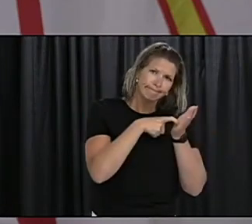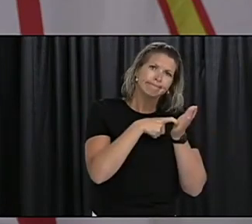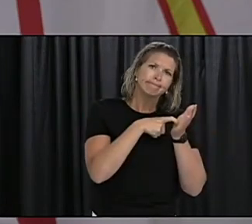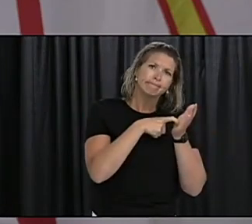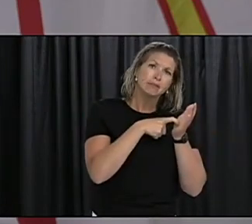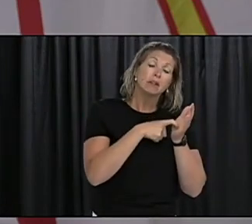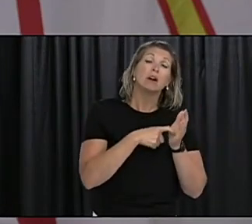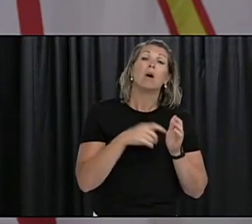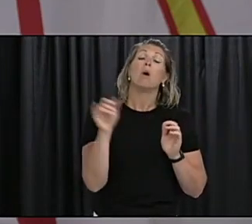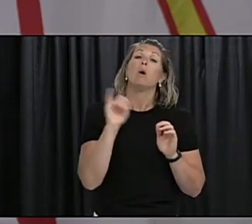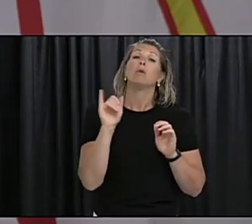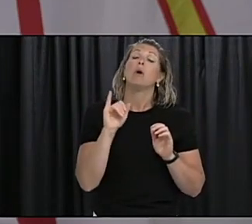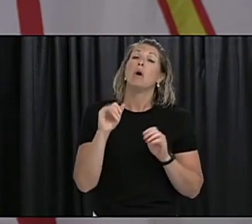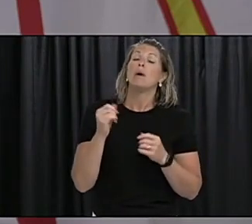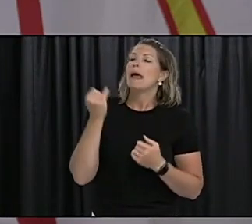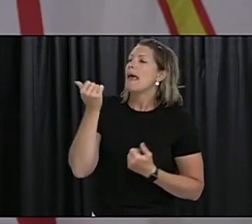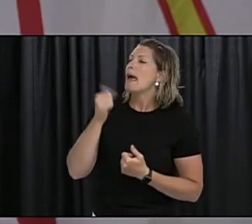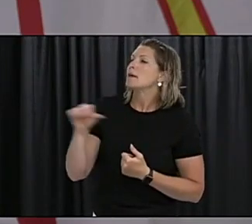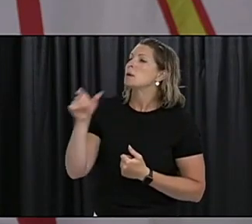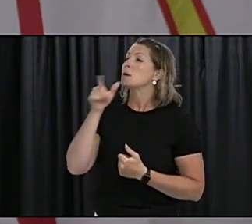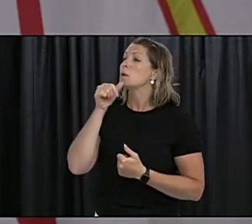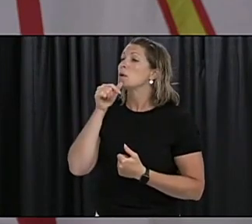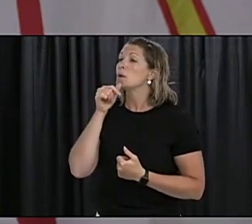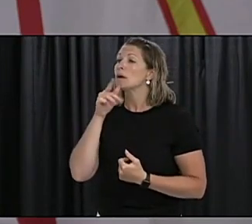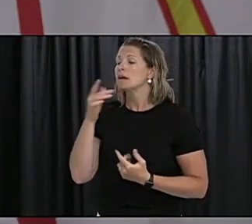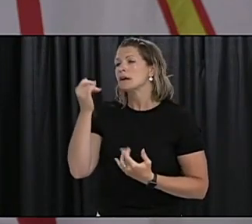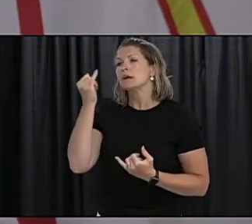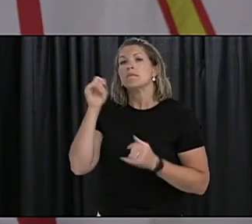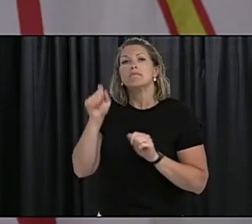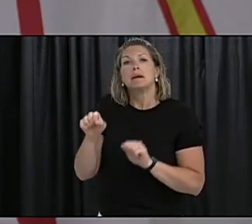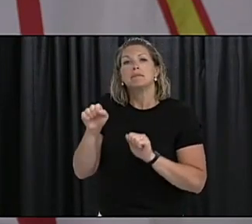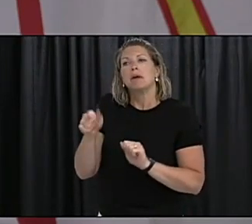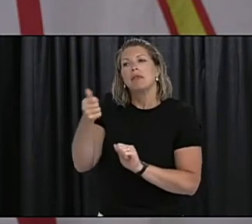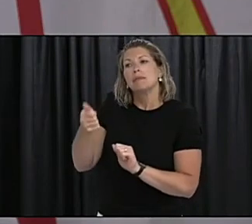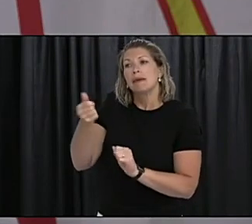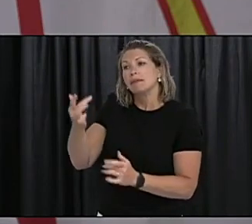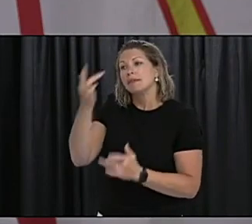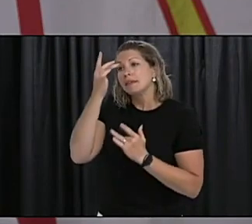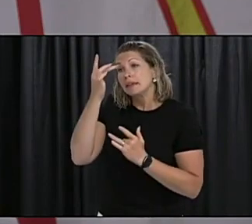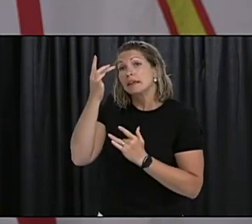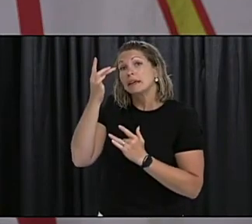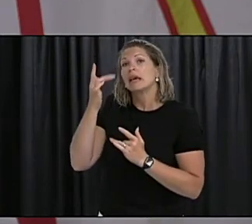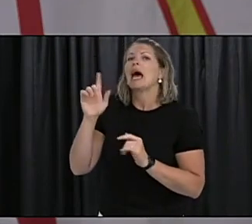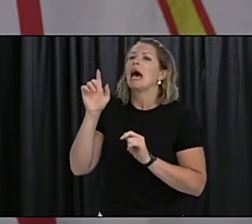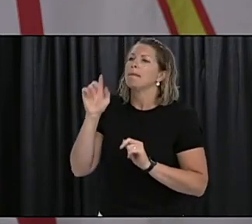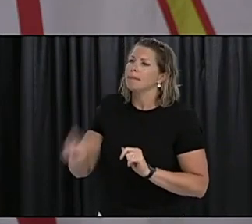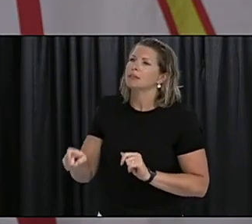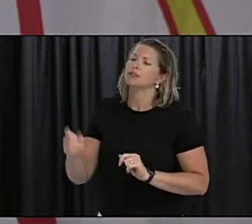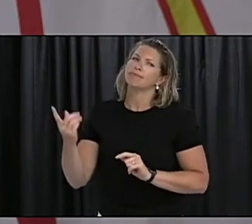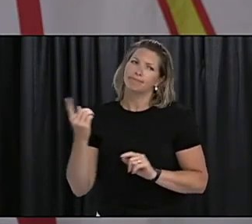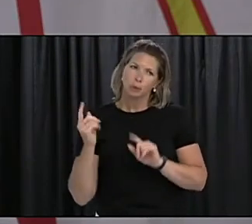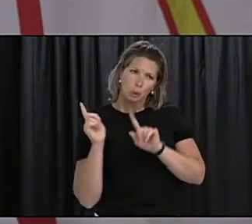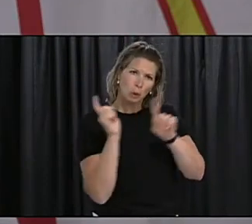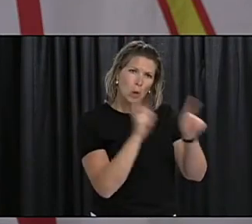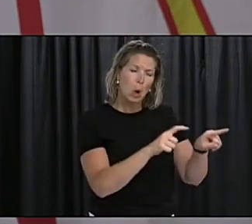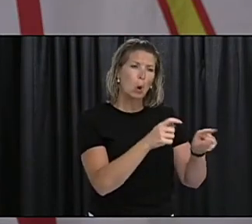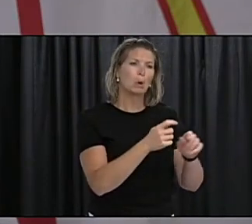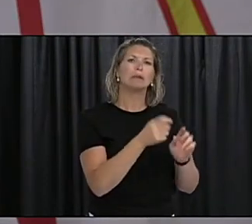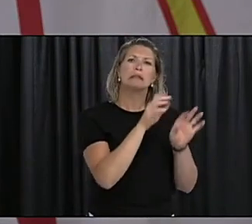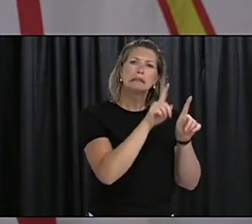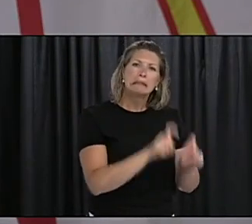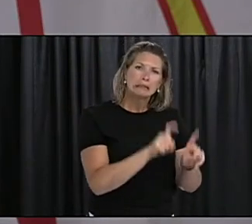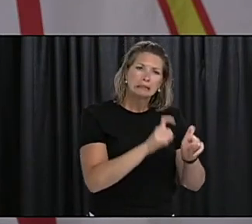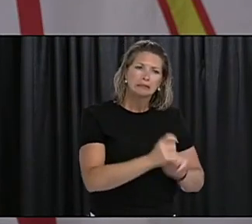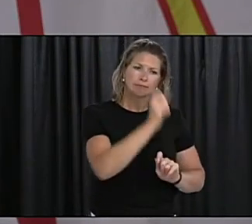feel safe and supported to come forward to be tested. Testing is an important tool for public health. It helps us to